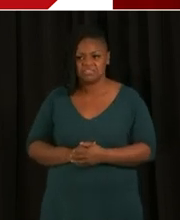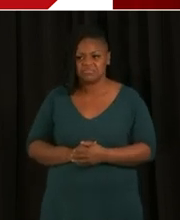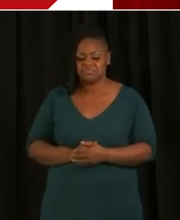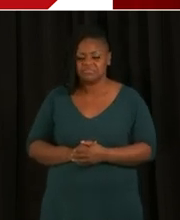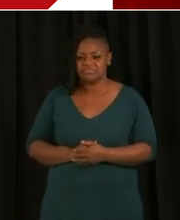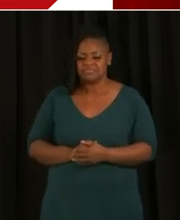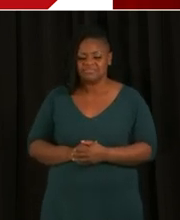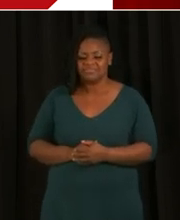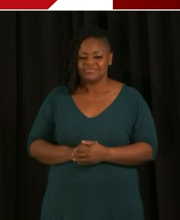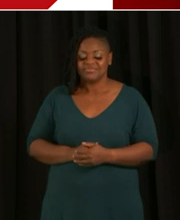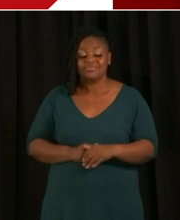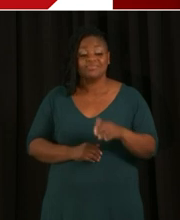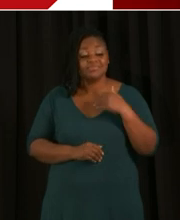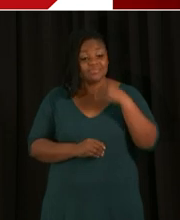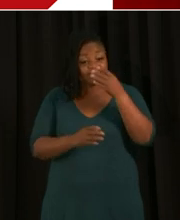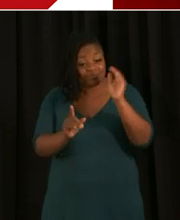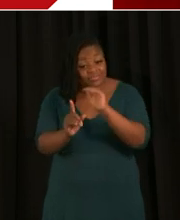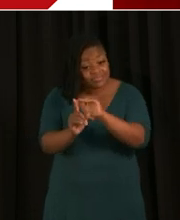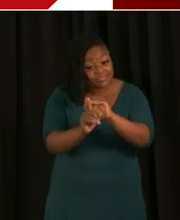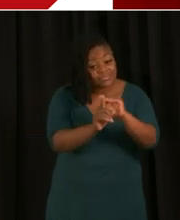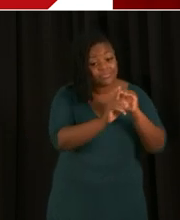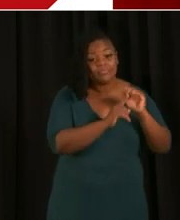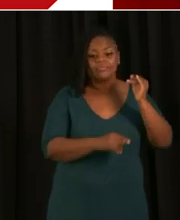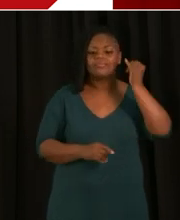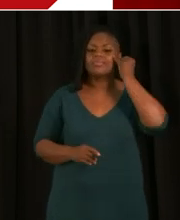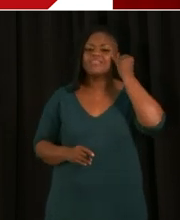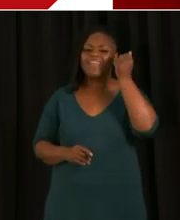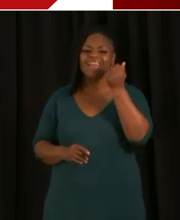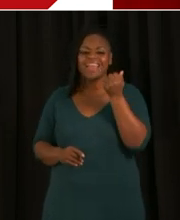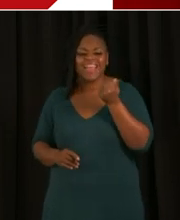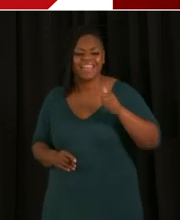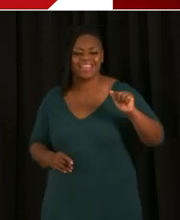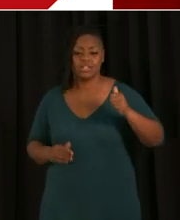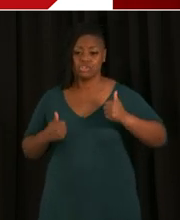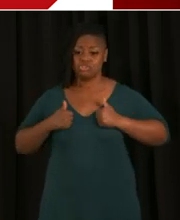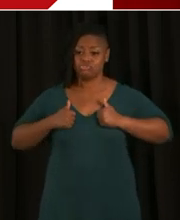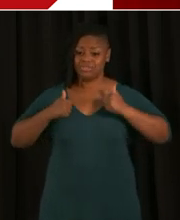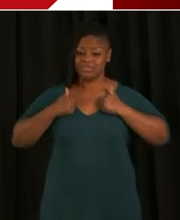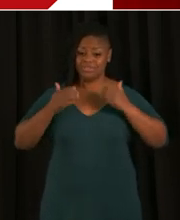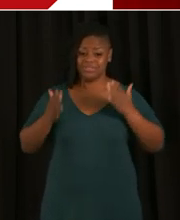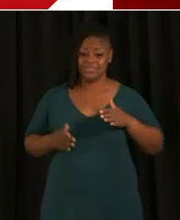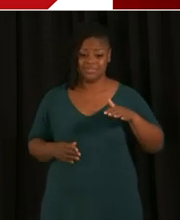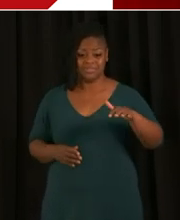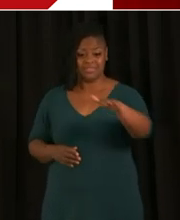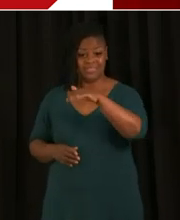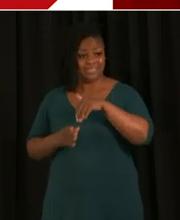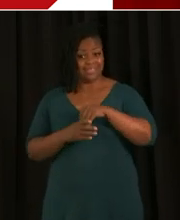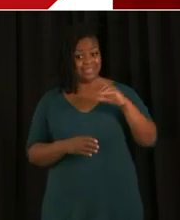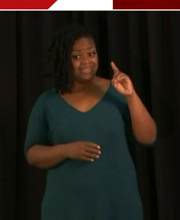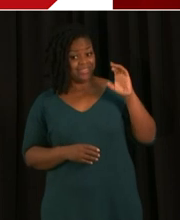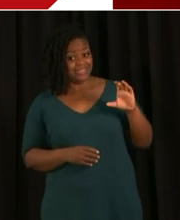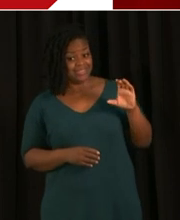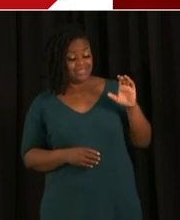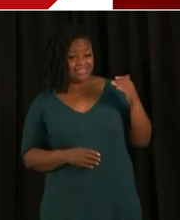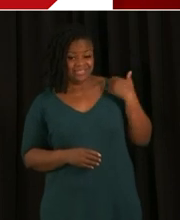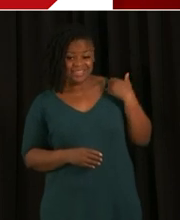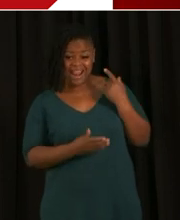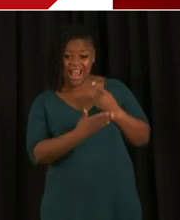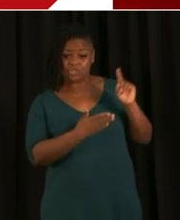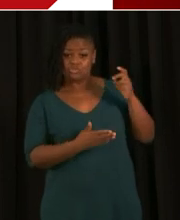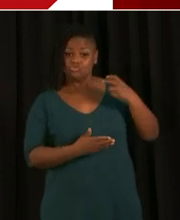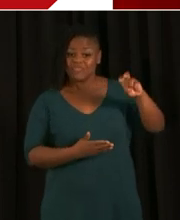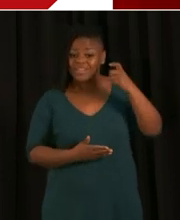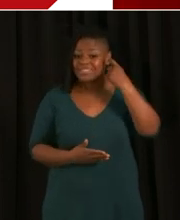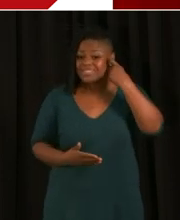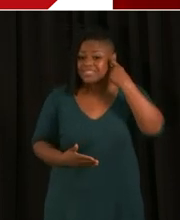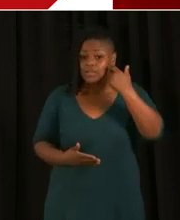We want to remind everyone if any residents that have traveled last week for Thanksgiving are returning into the district